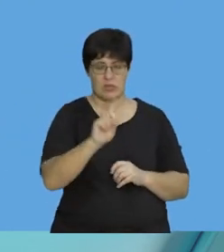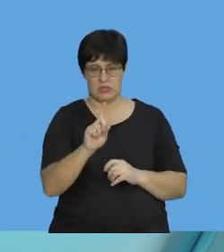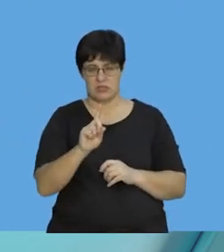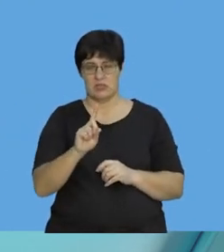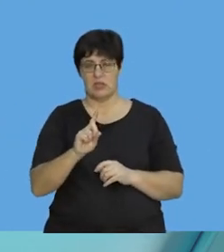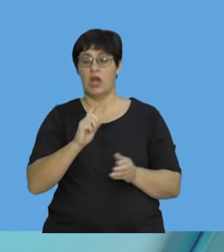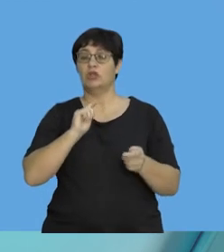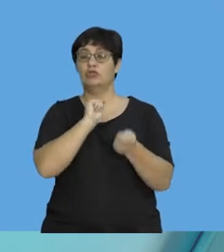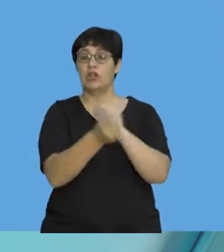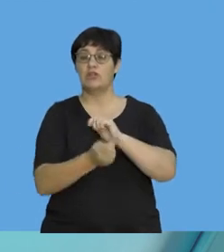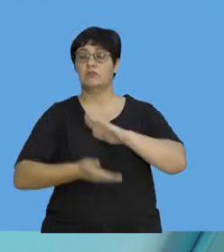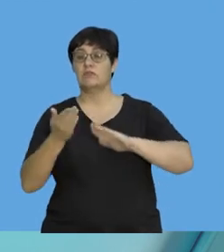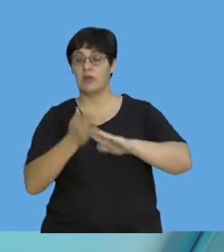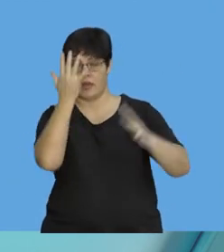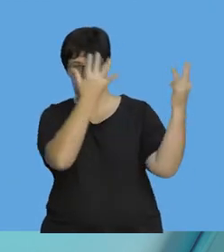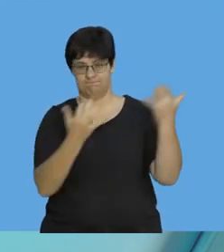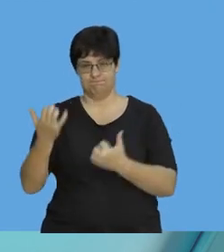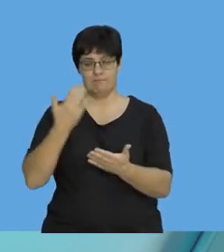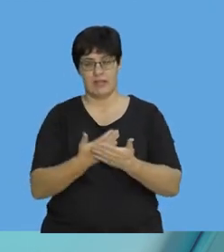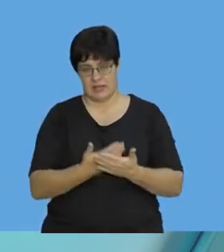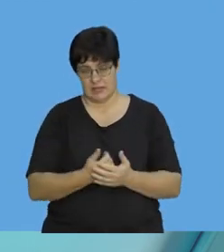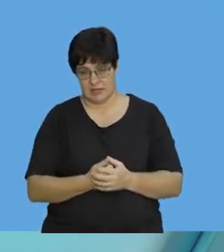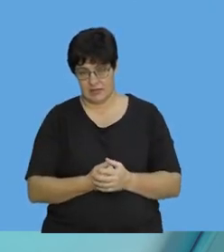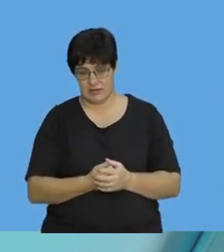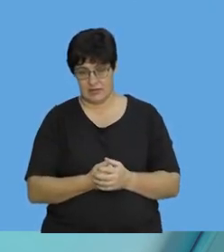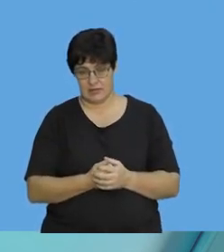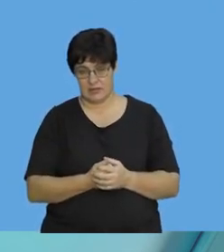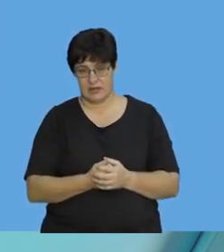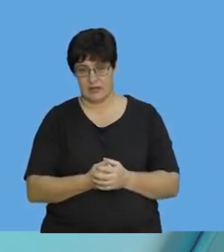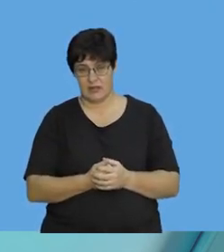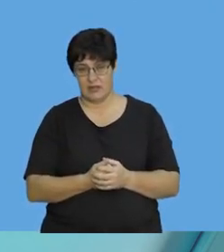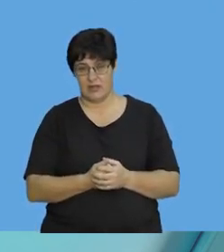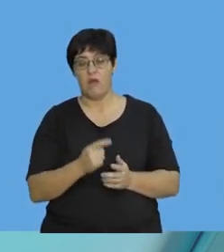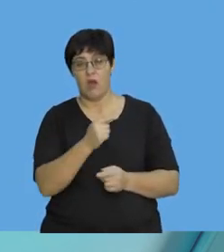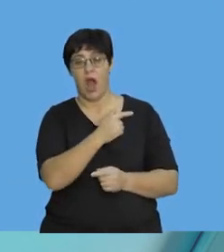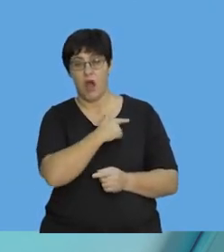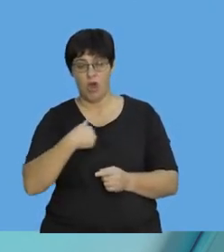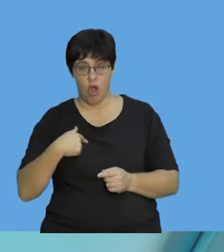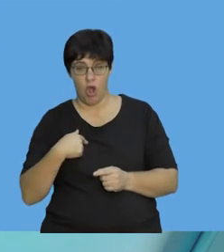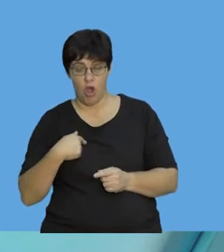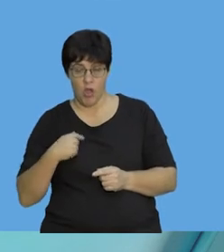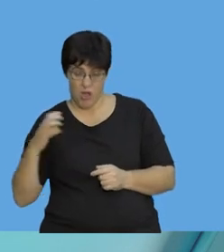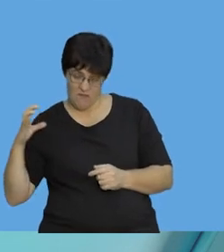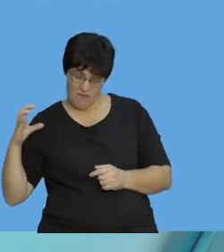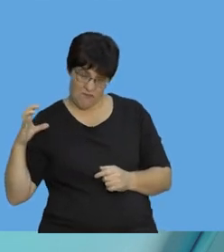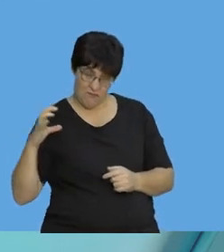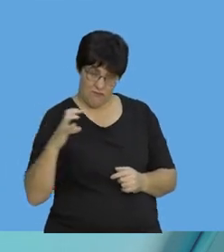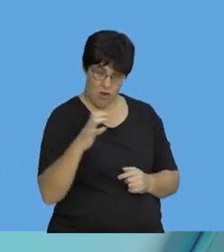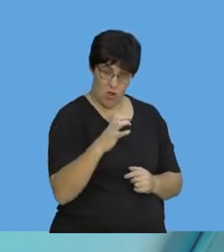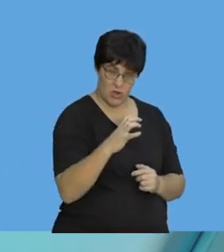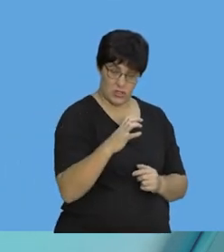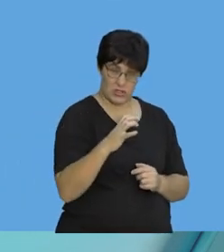can calculate the change in momentum. And they can work out what time it took for the force to happen.